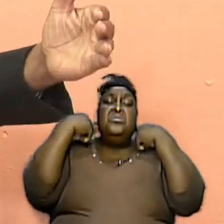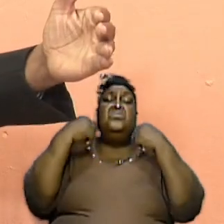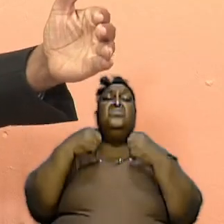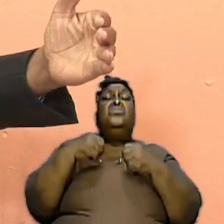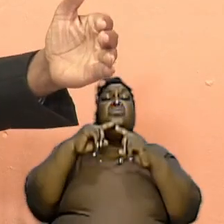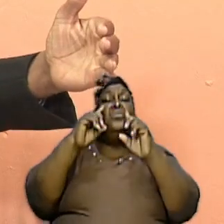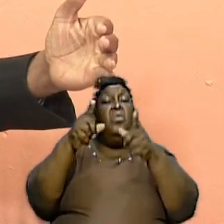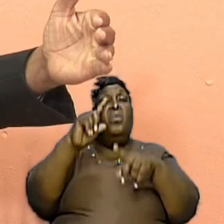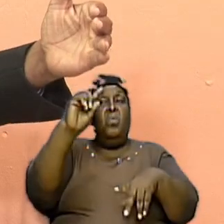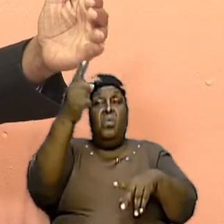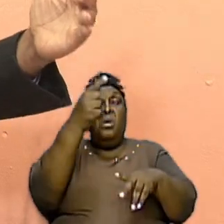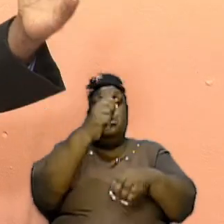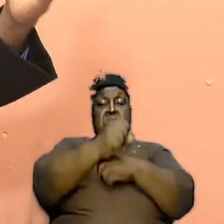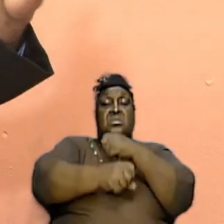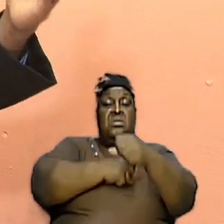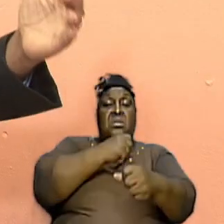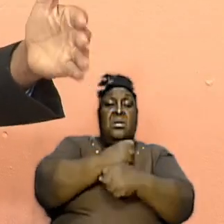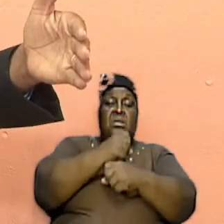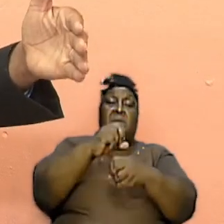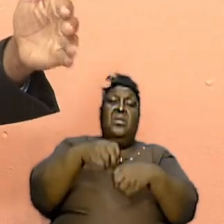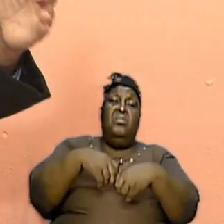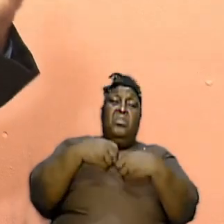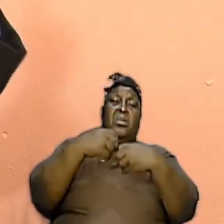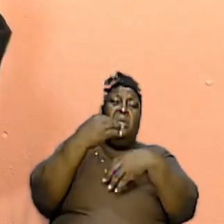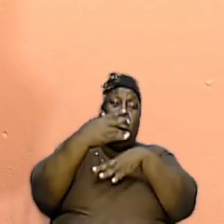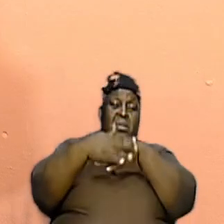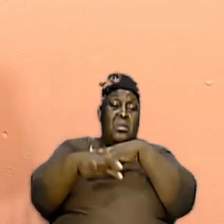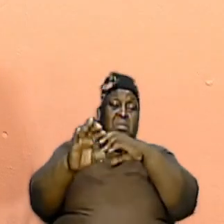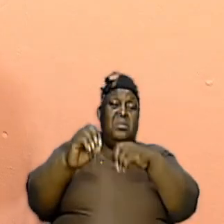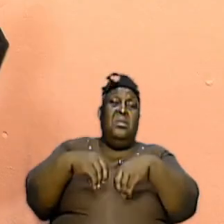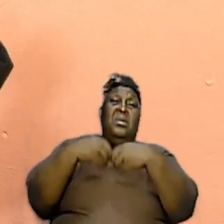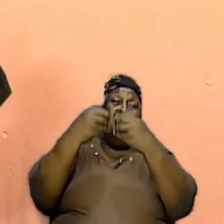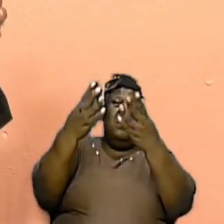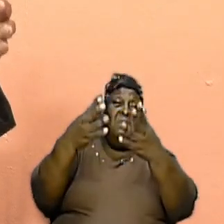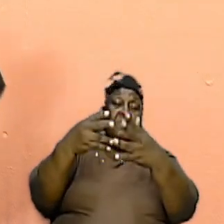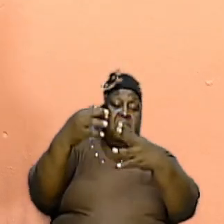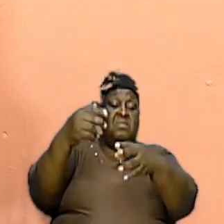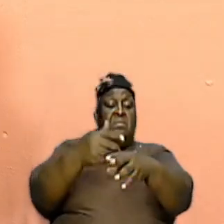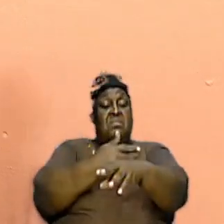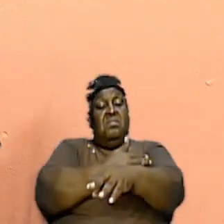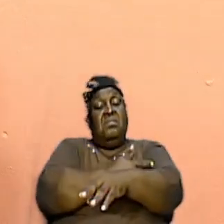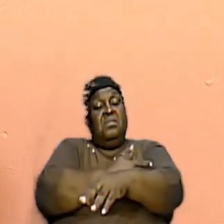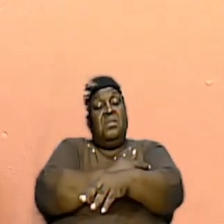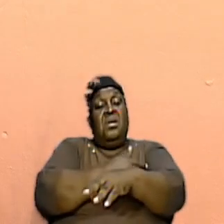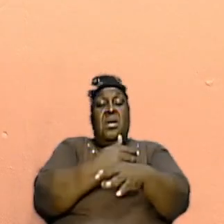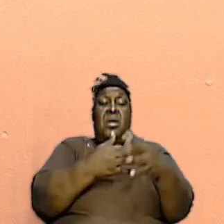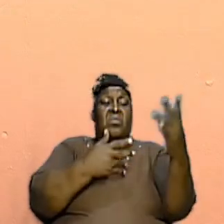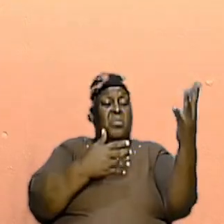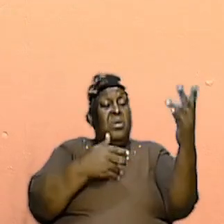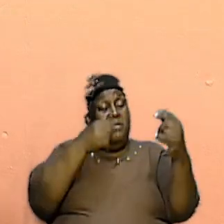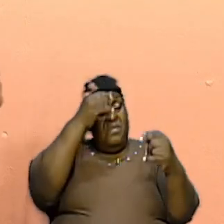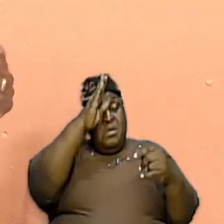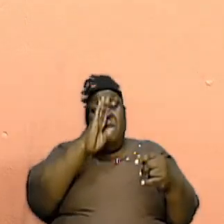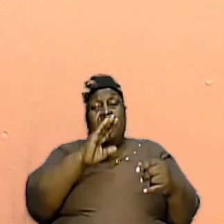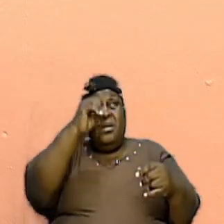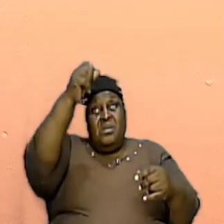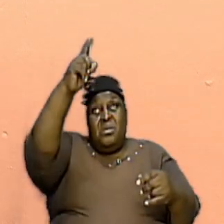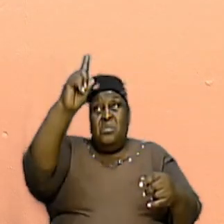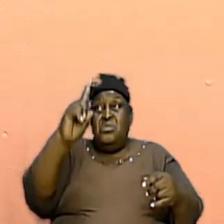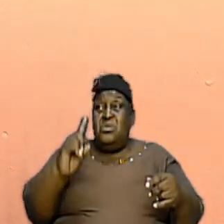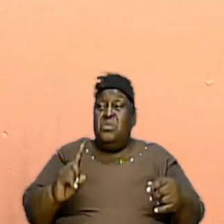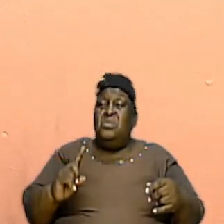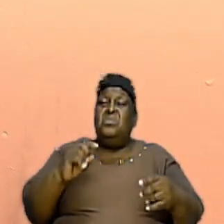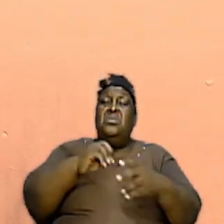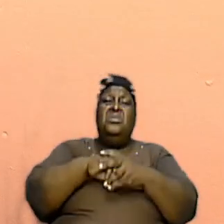and offer the blood of a lamb and then wait for God to come down in his glory and forgive